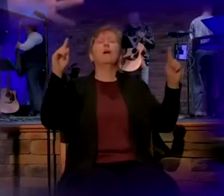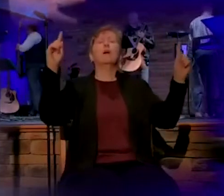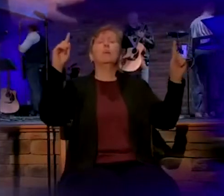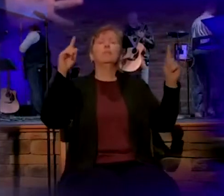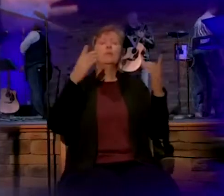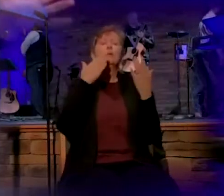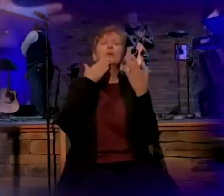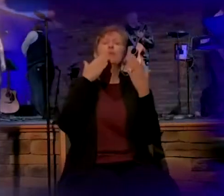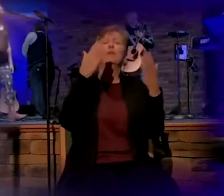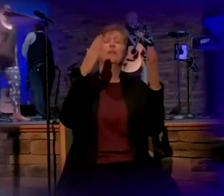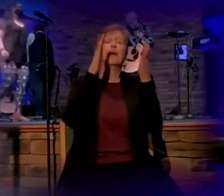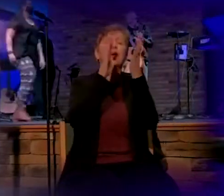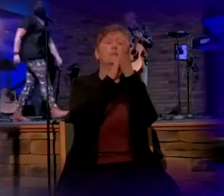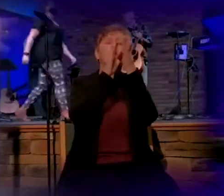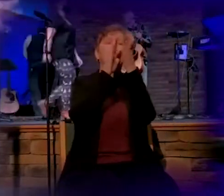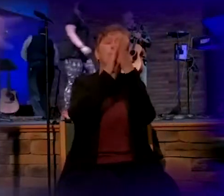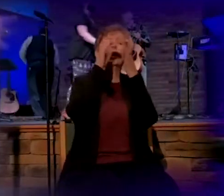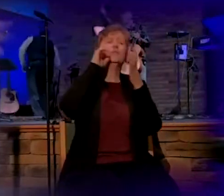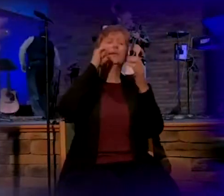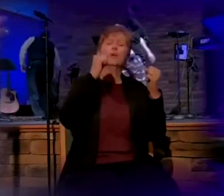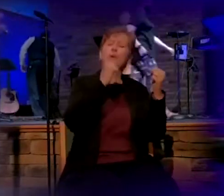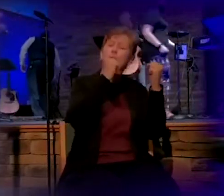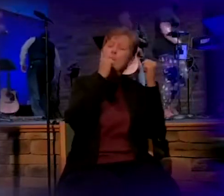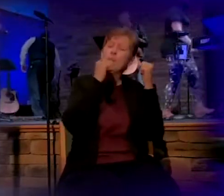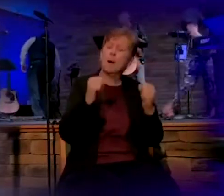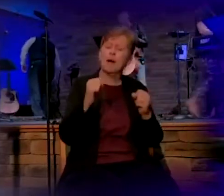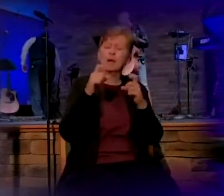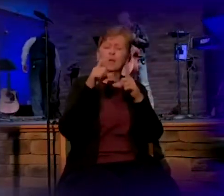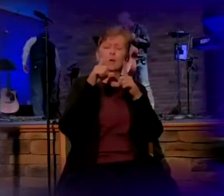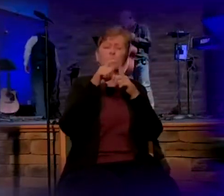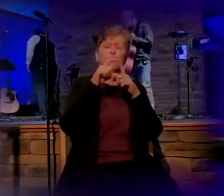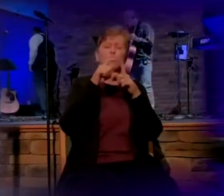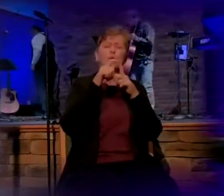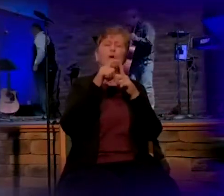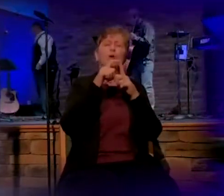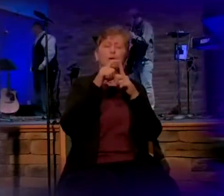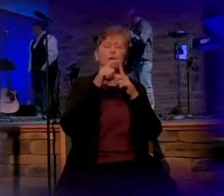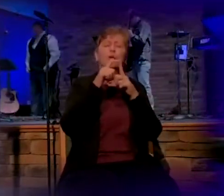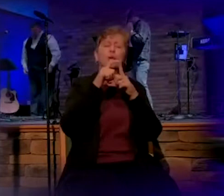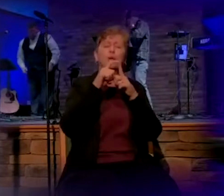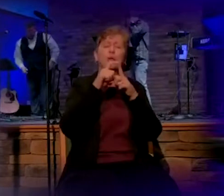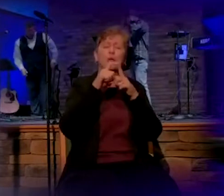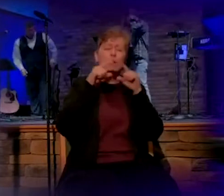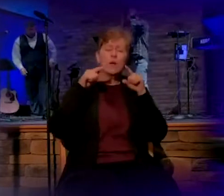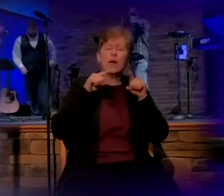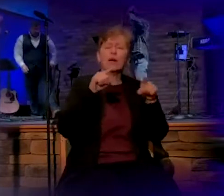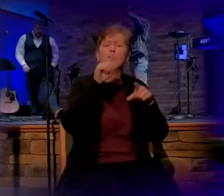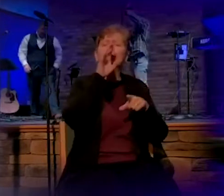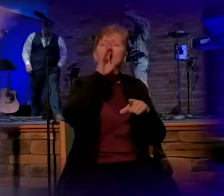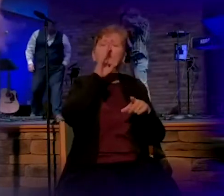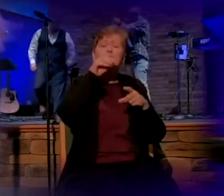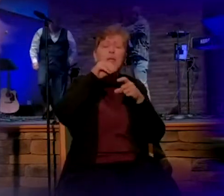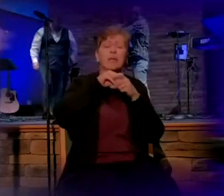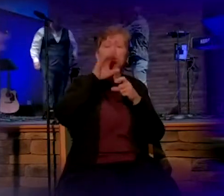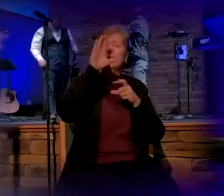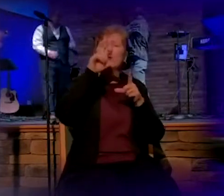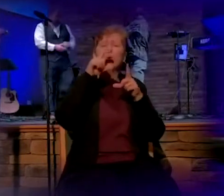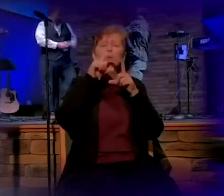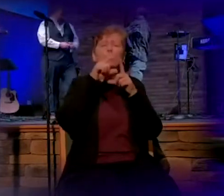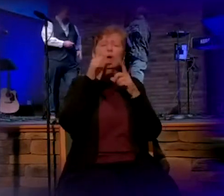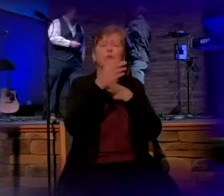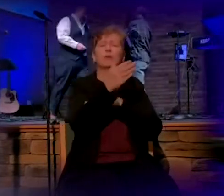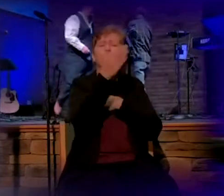We give you thanks and praise for your mighty word, and Lord, as you speak in your word this morning, we just pray